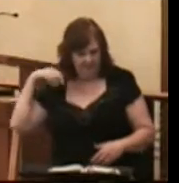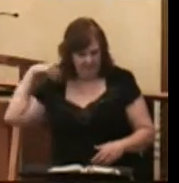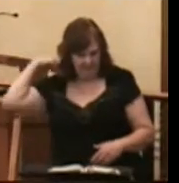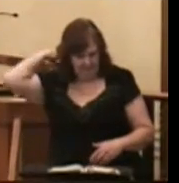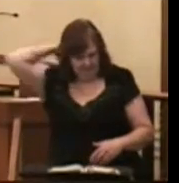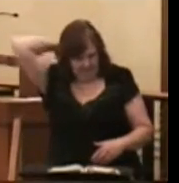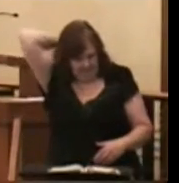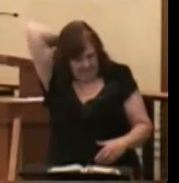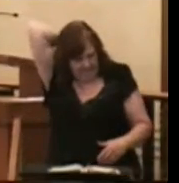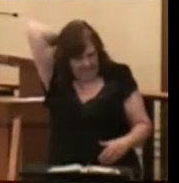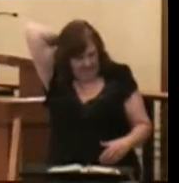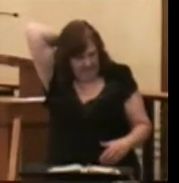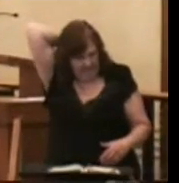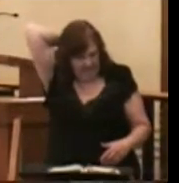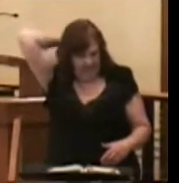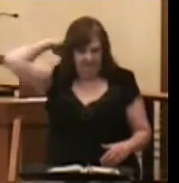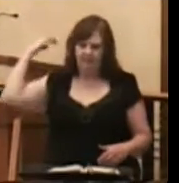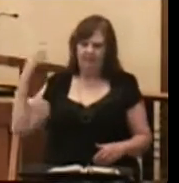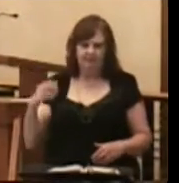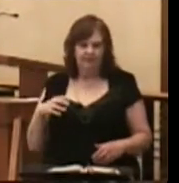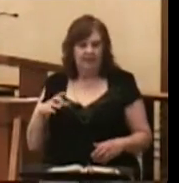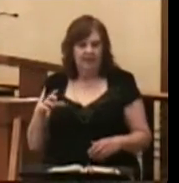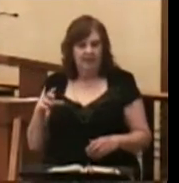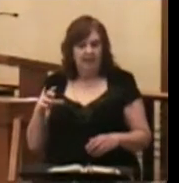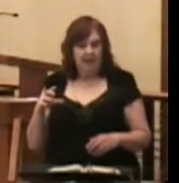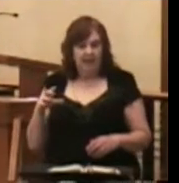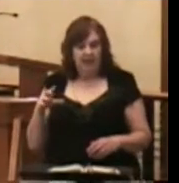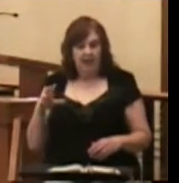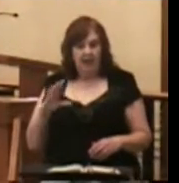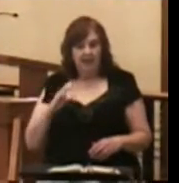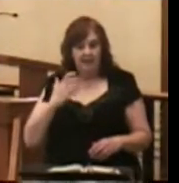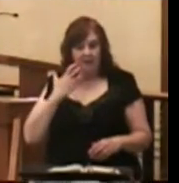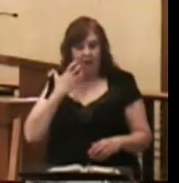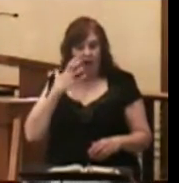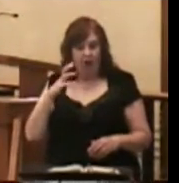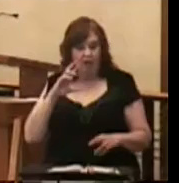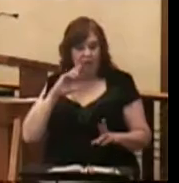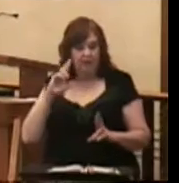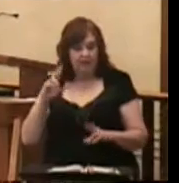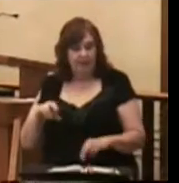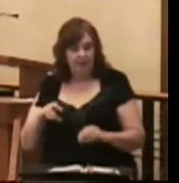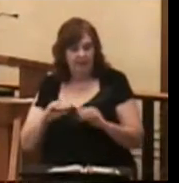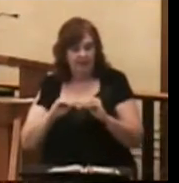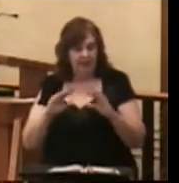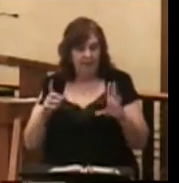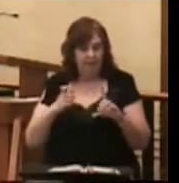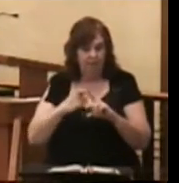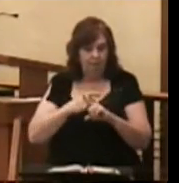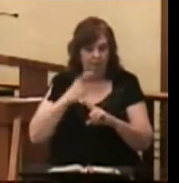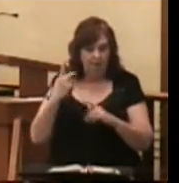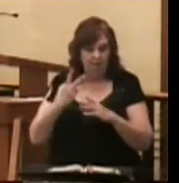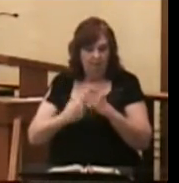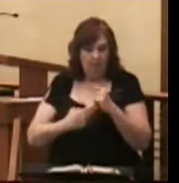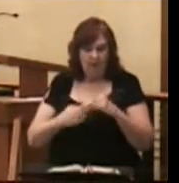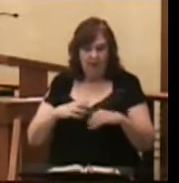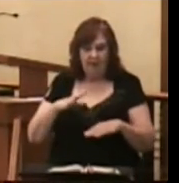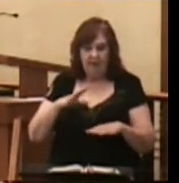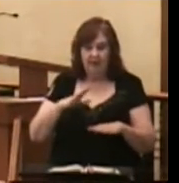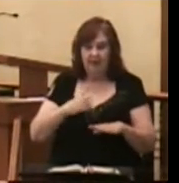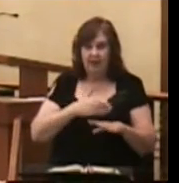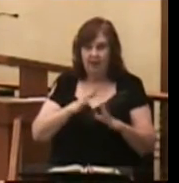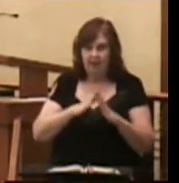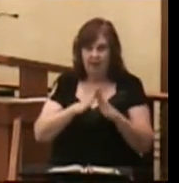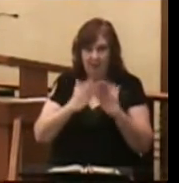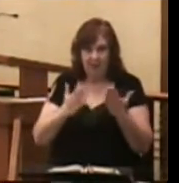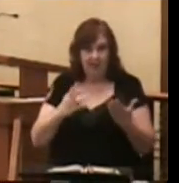Our hymn of the day today is a call and response. It should be quite clear from both the hymnal and from